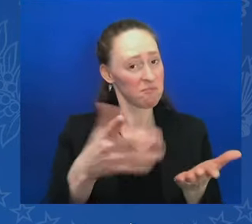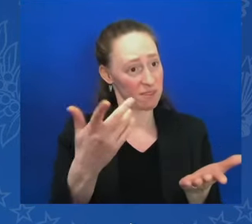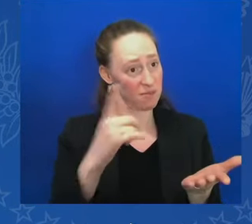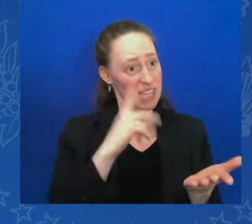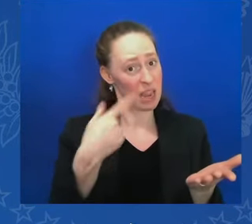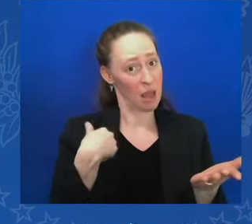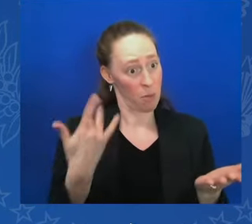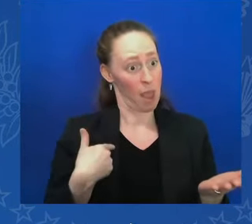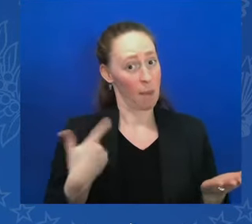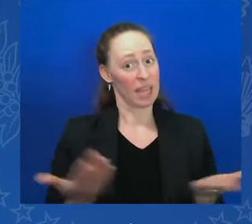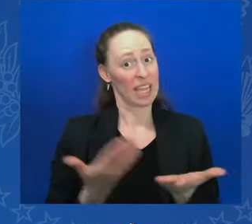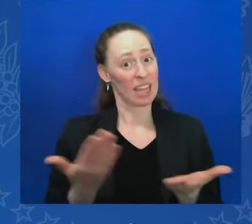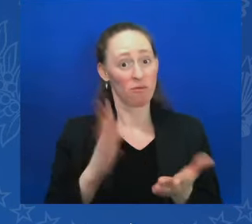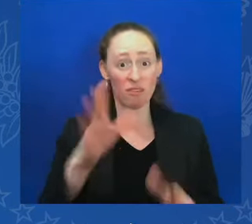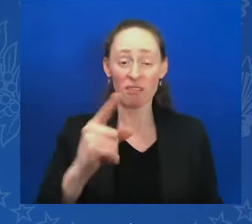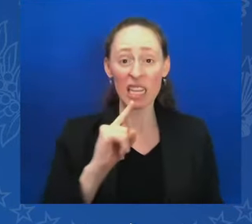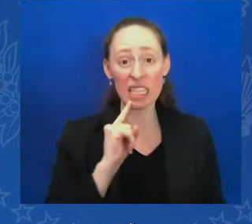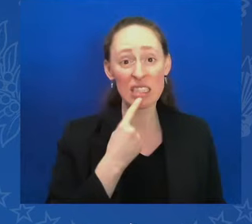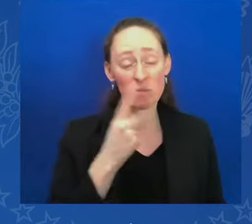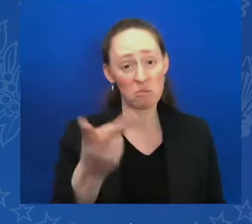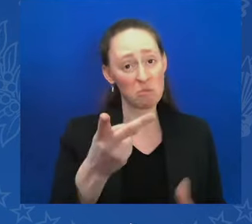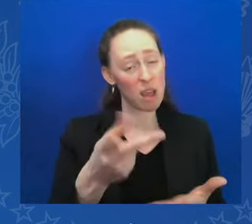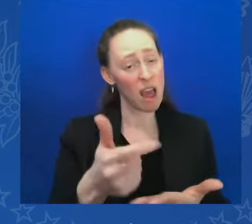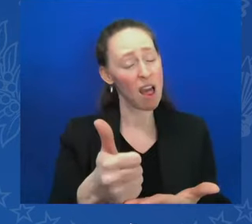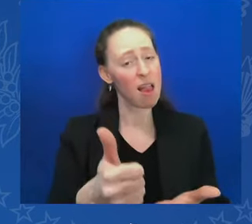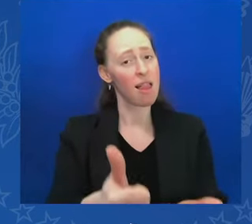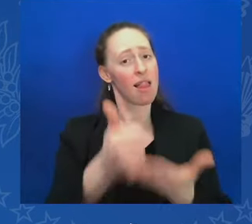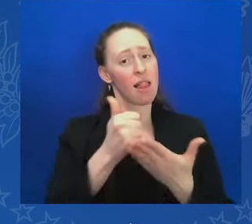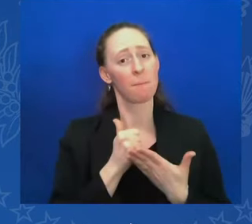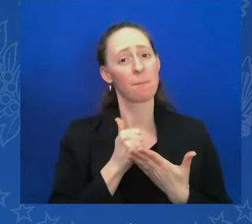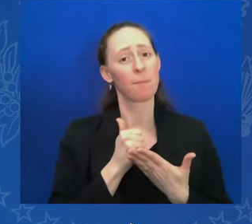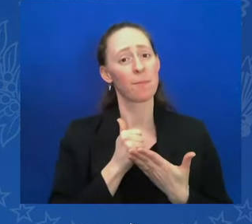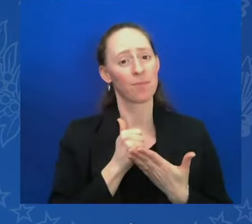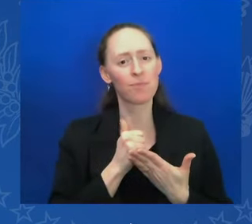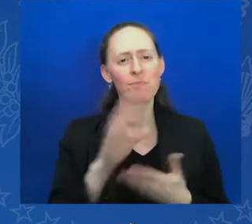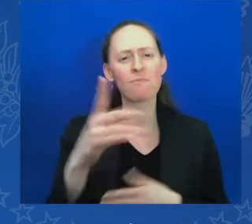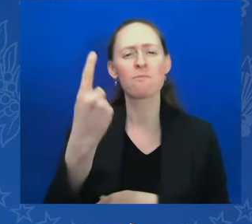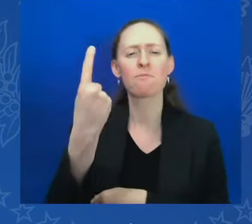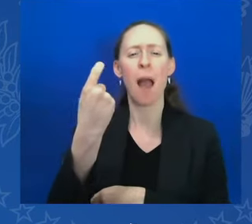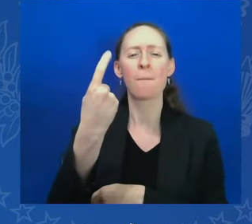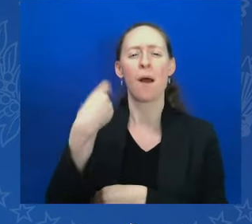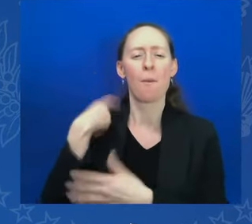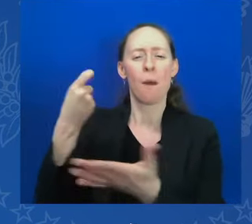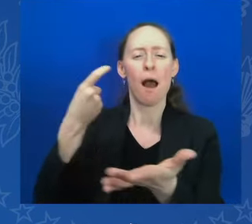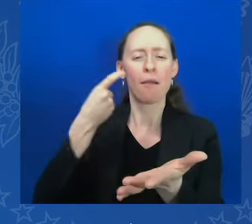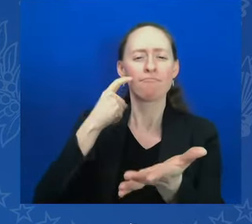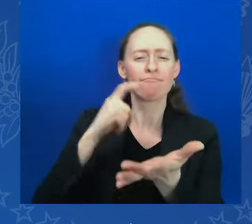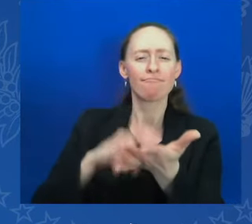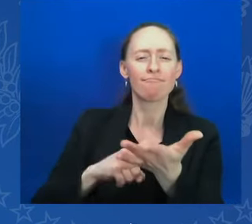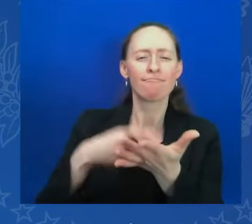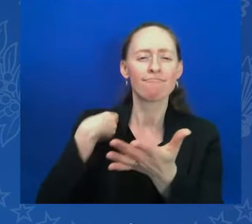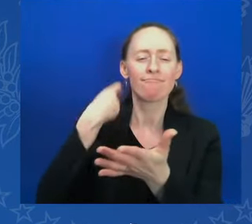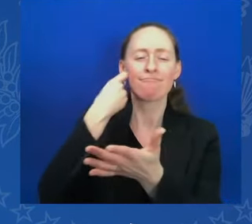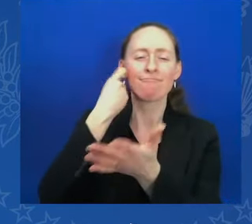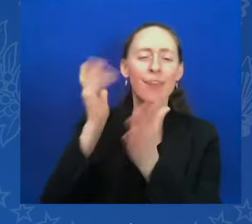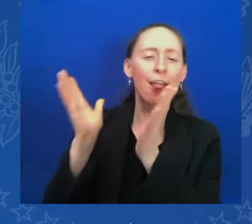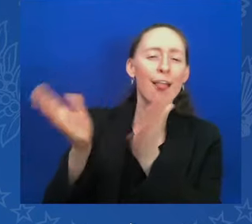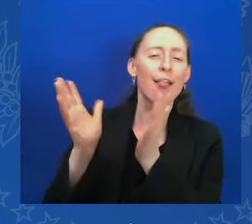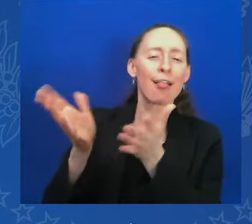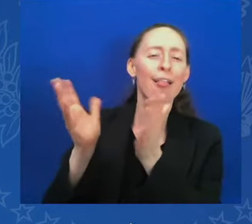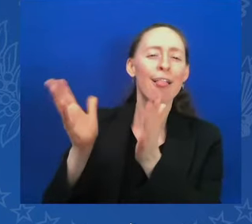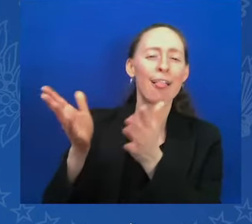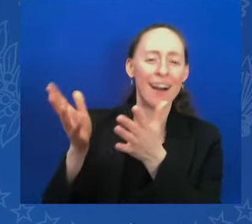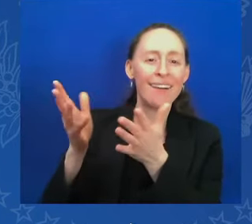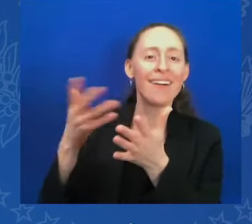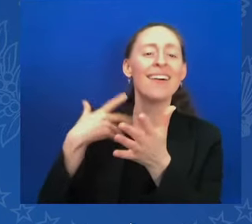though he's not here to — although he's not here today, I just got off the phone with an old friend of mine celebrating his birthday every — elsewhere with